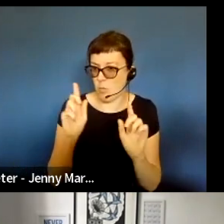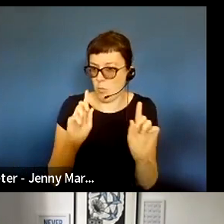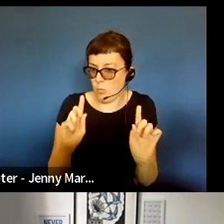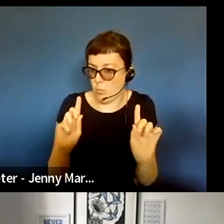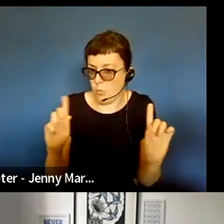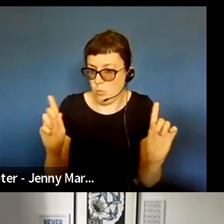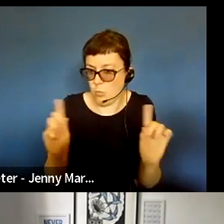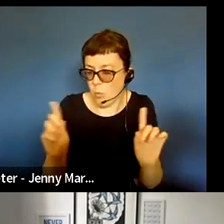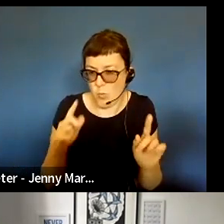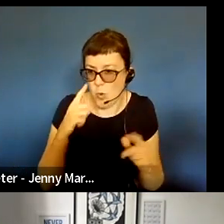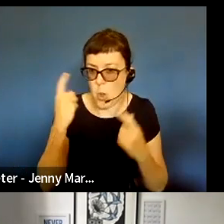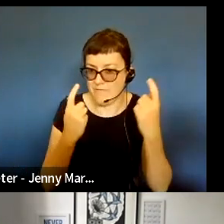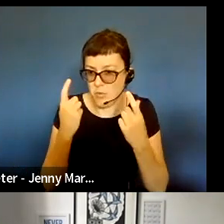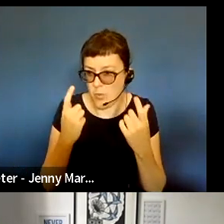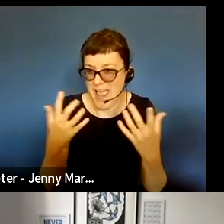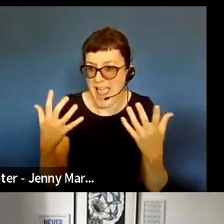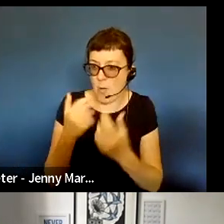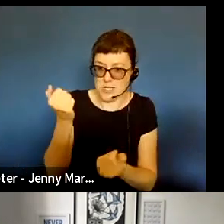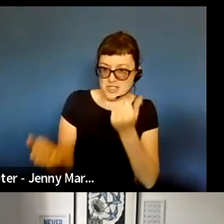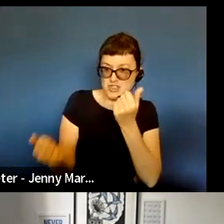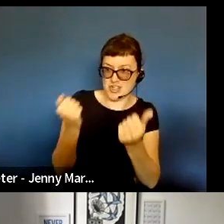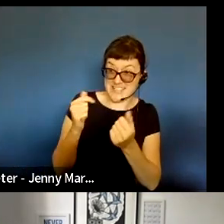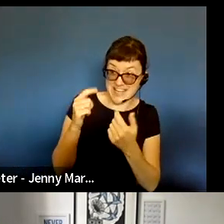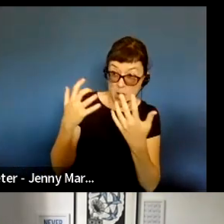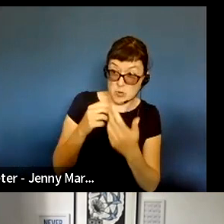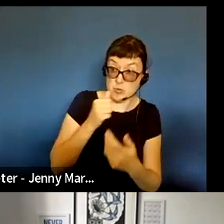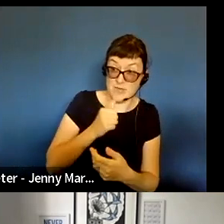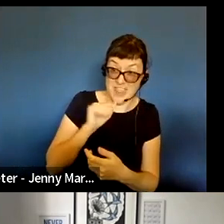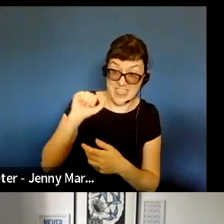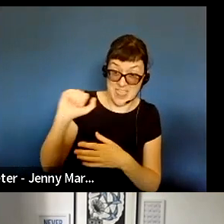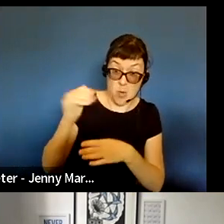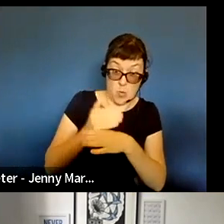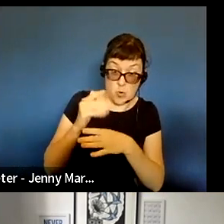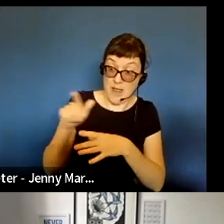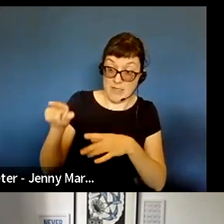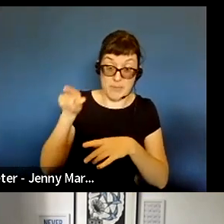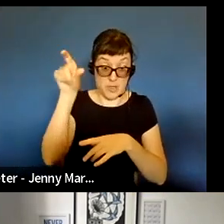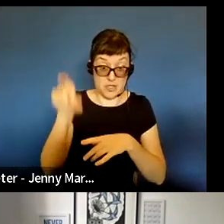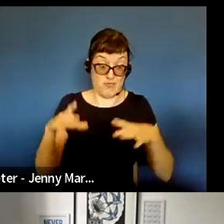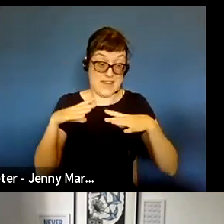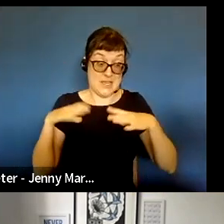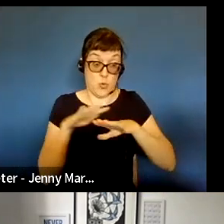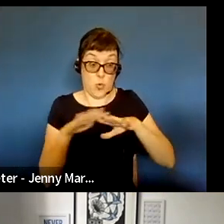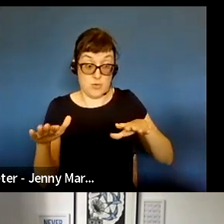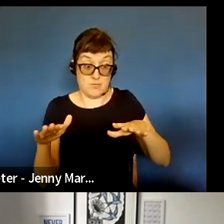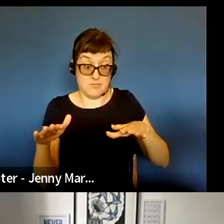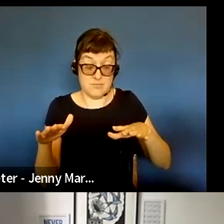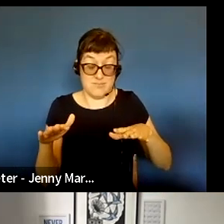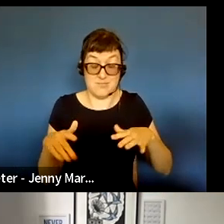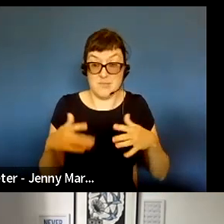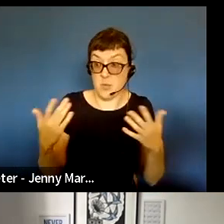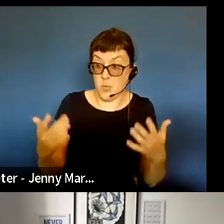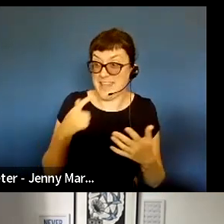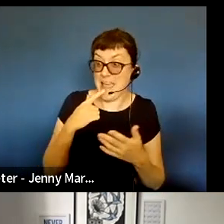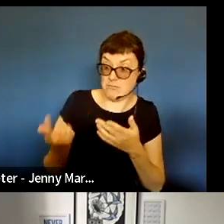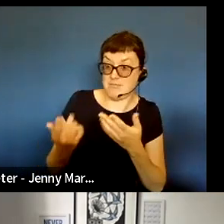it be, you know, kind of how, how do you judge how useful an opportunity is for somebody or how ready they are for it, particularly if we can be responsive